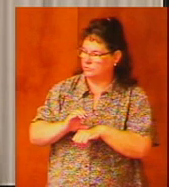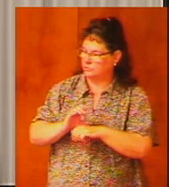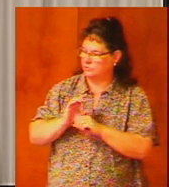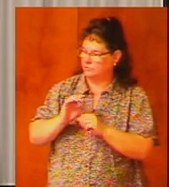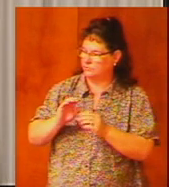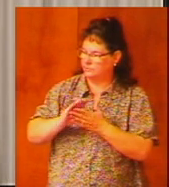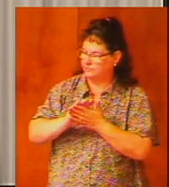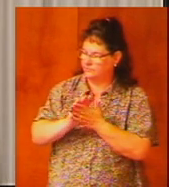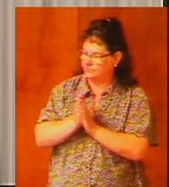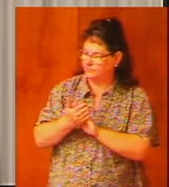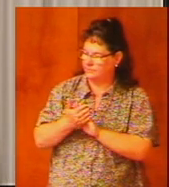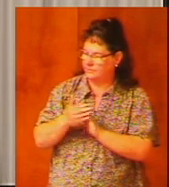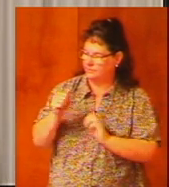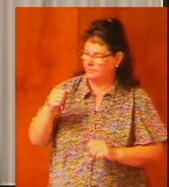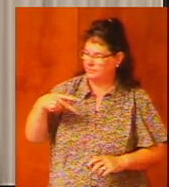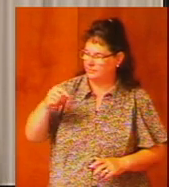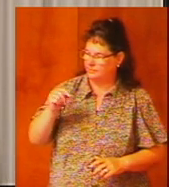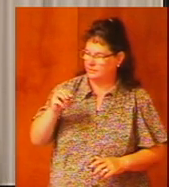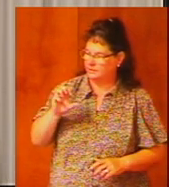apostasy